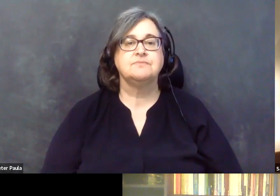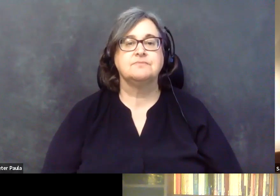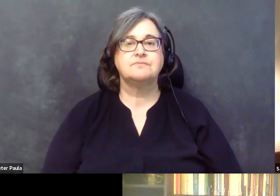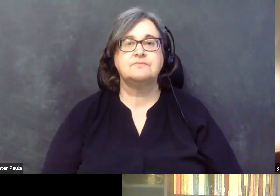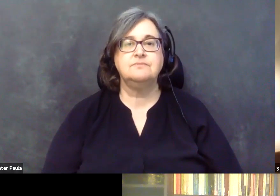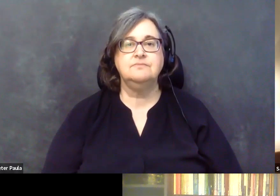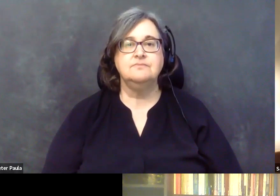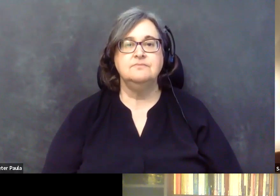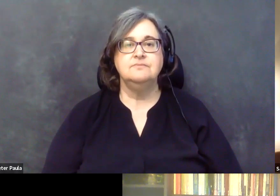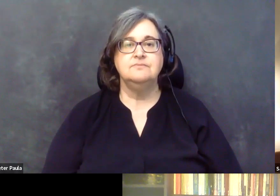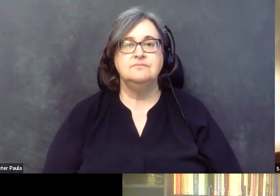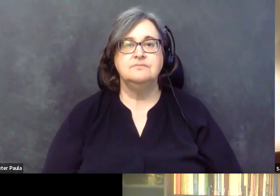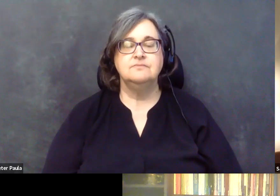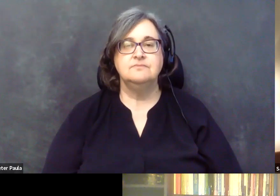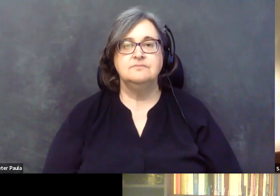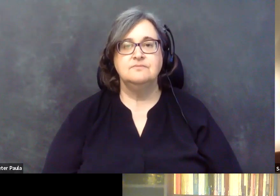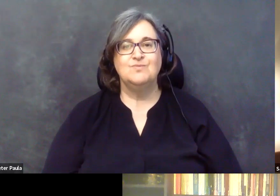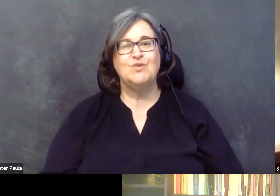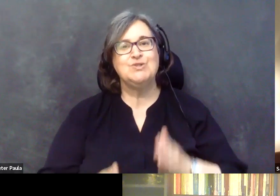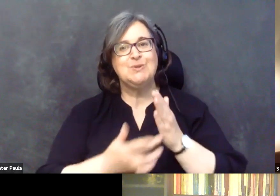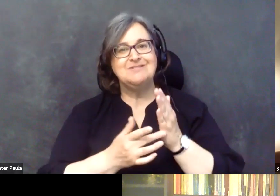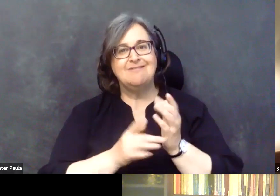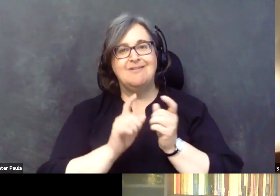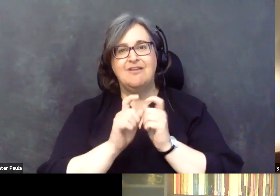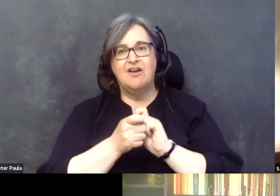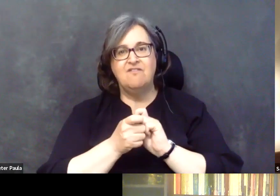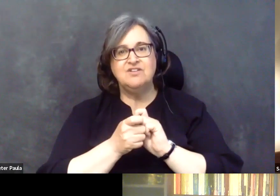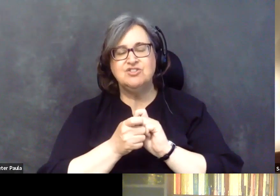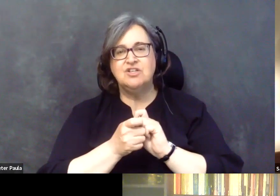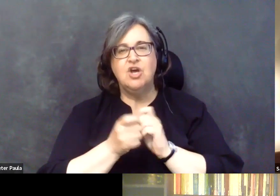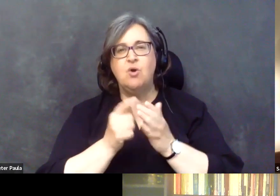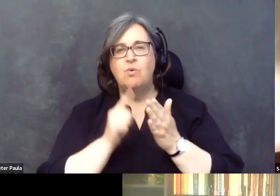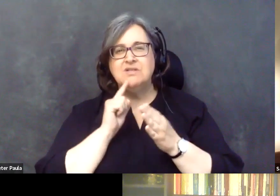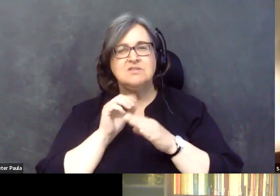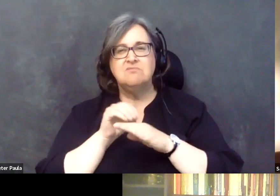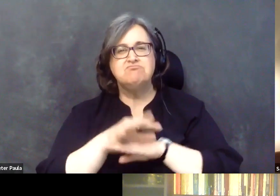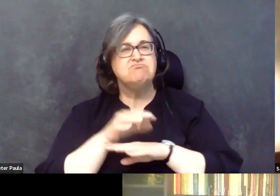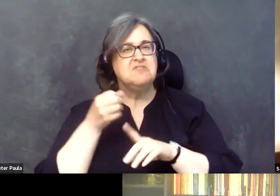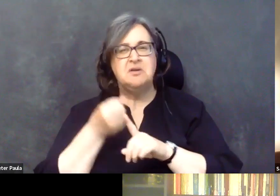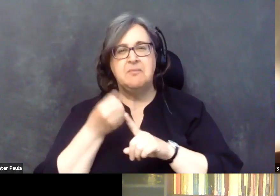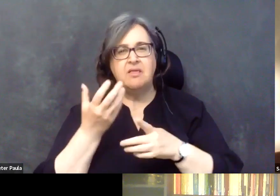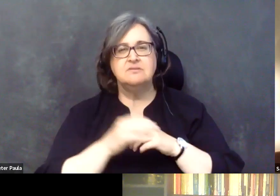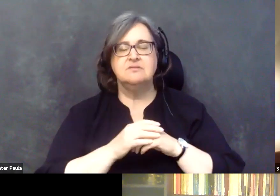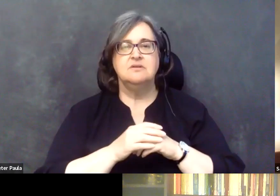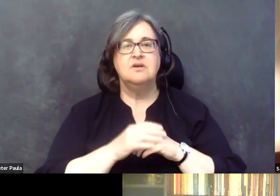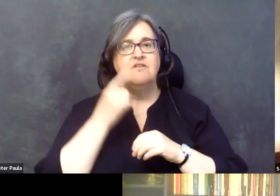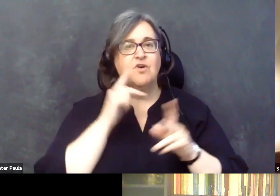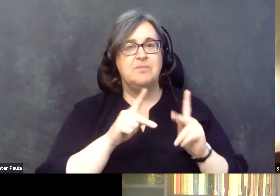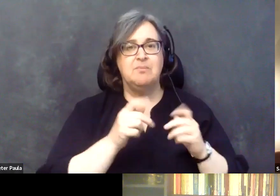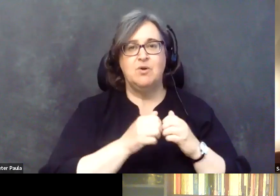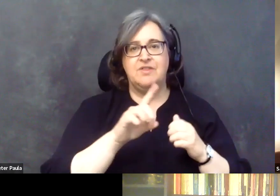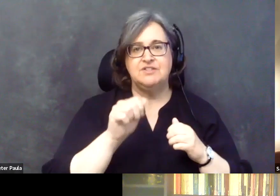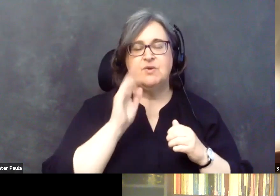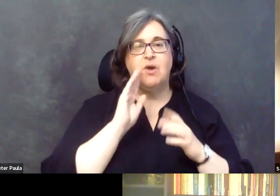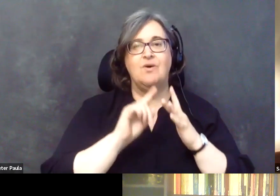of this technology and this evolution in healthcare for people with disabilities. Um, if I can kind of